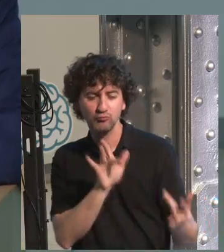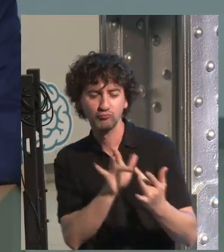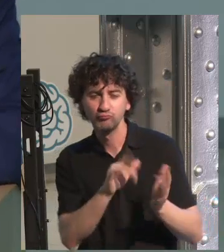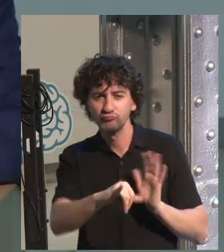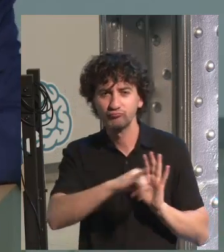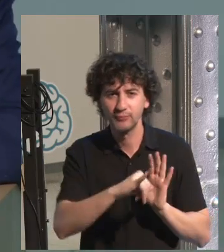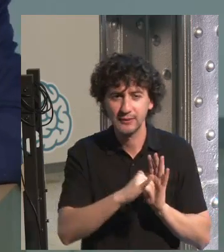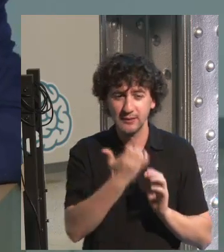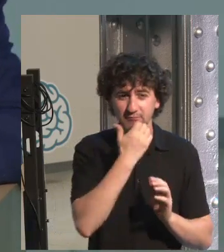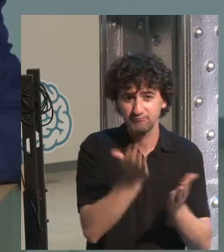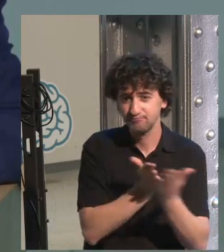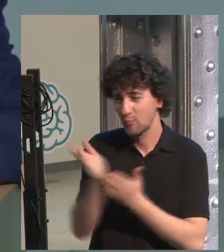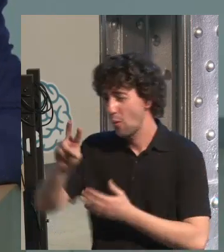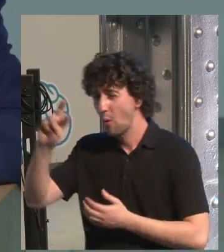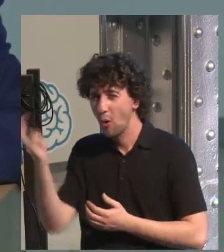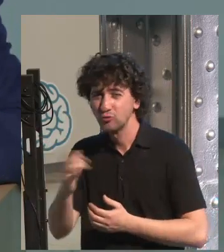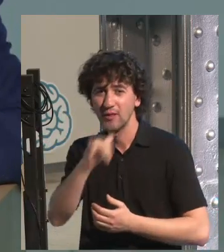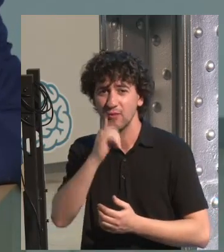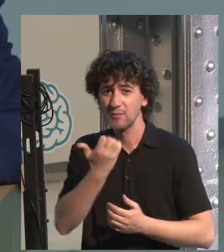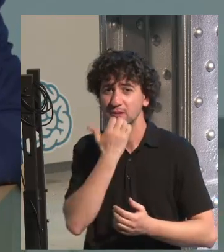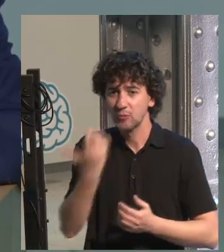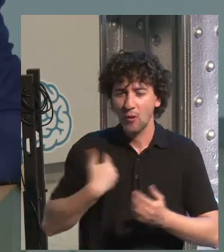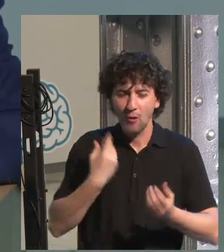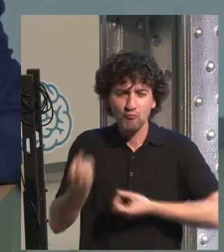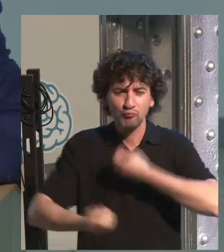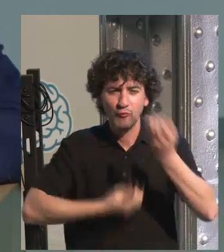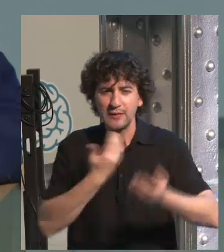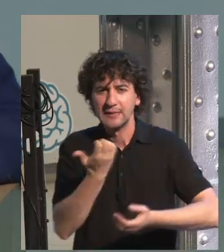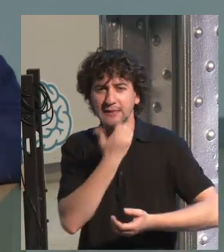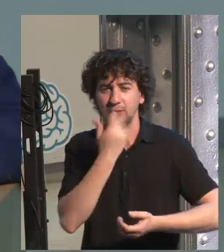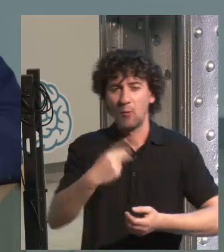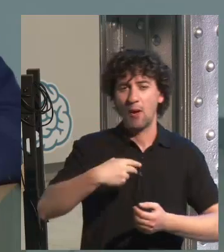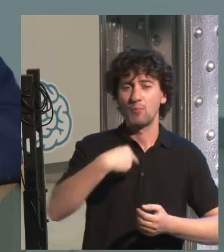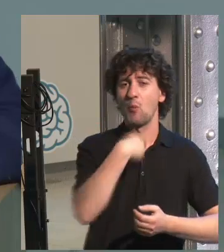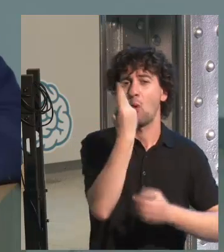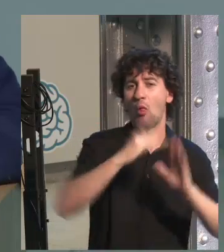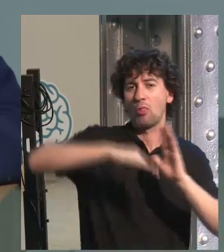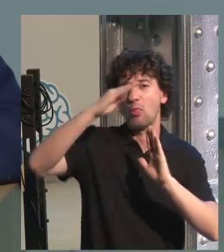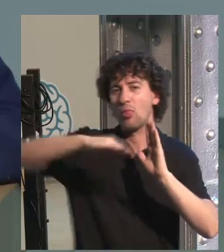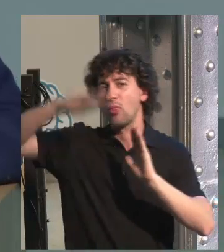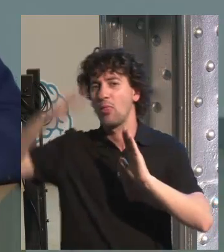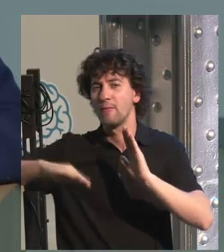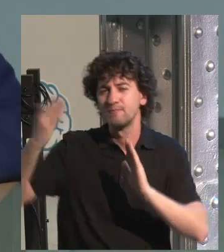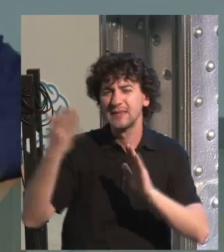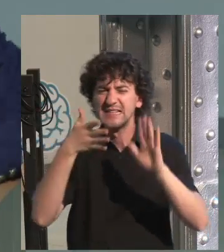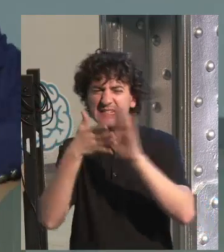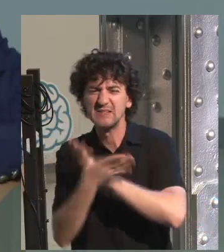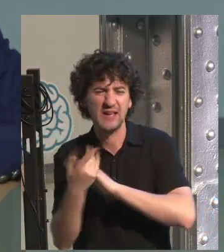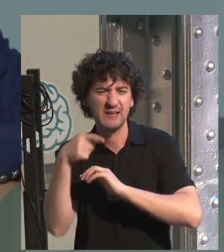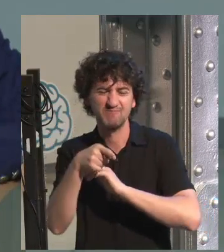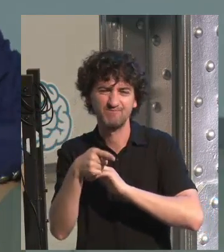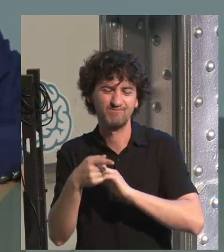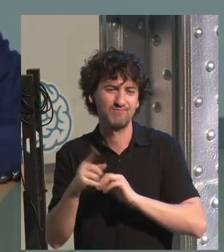capacity to get the attention of the person listening to you. Even if you have a very good prosody or